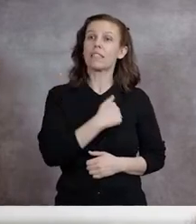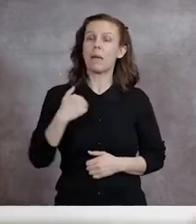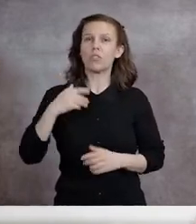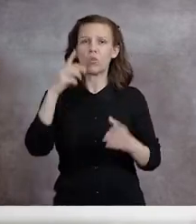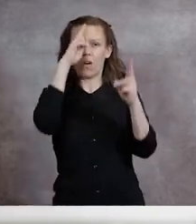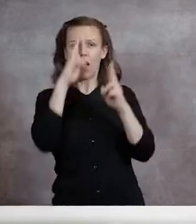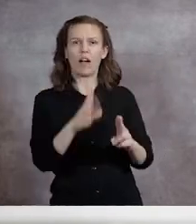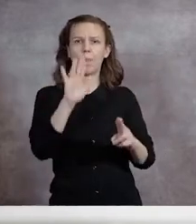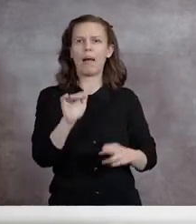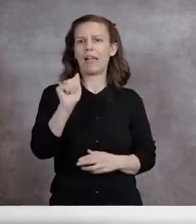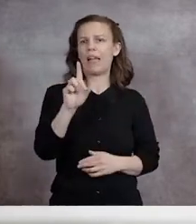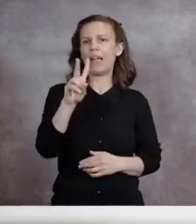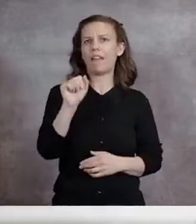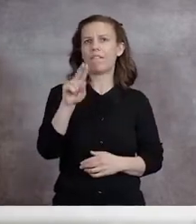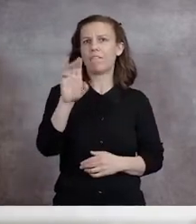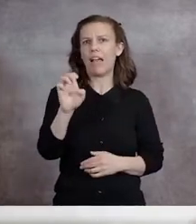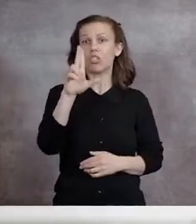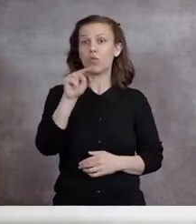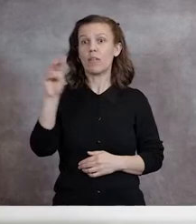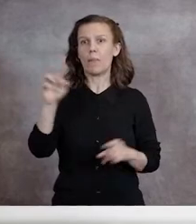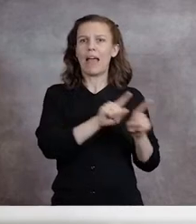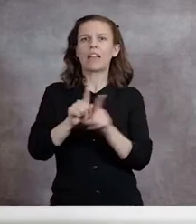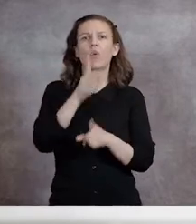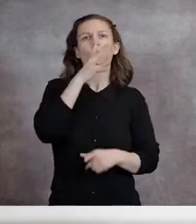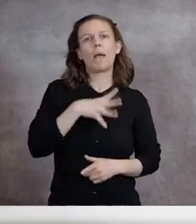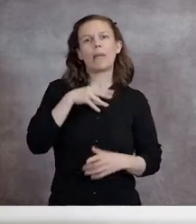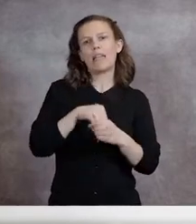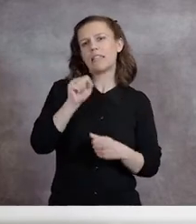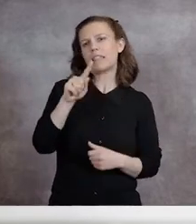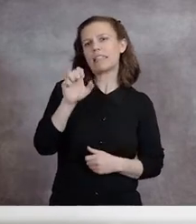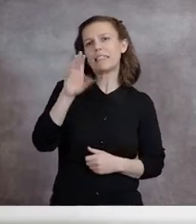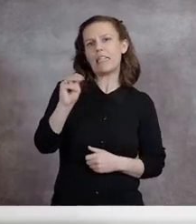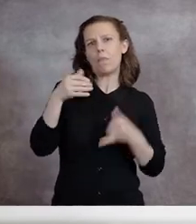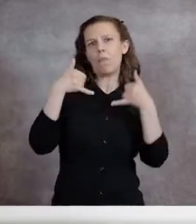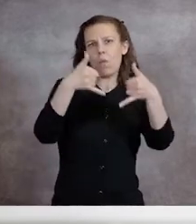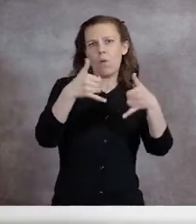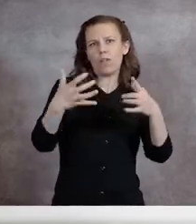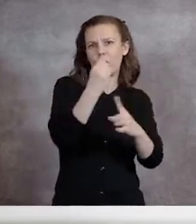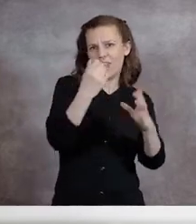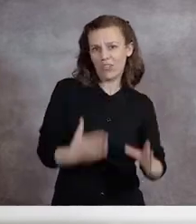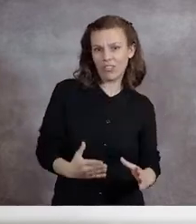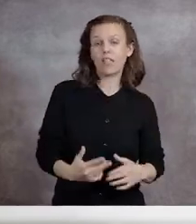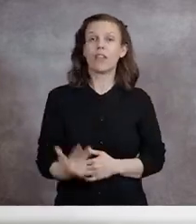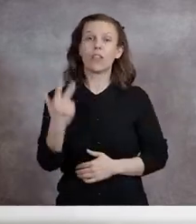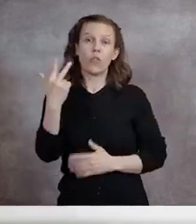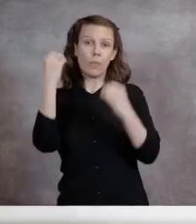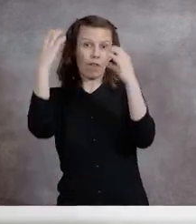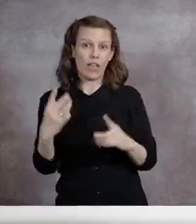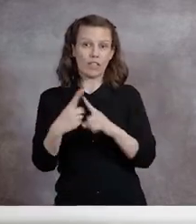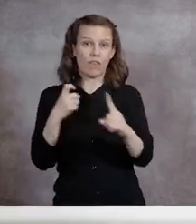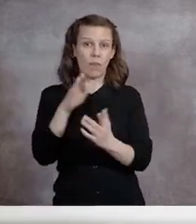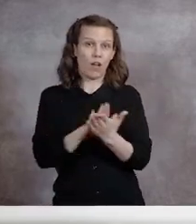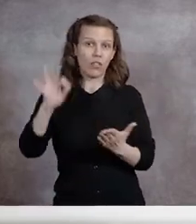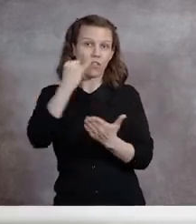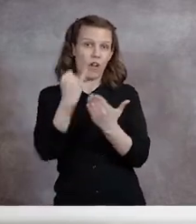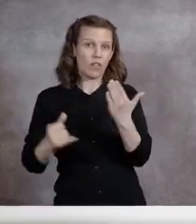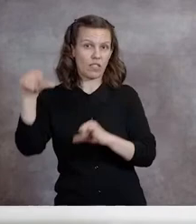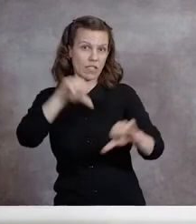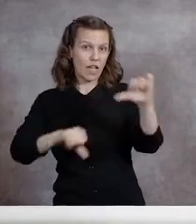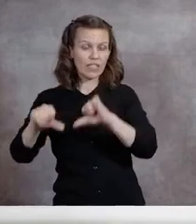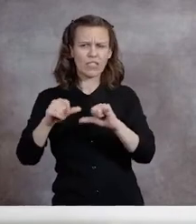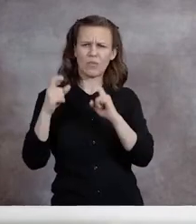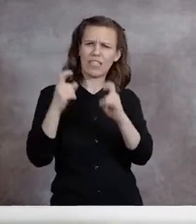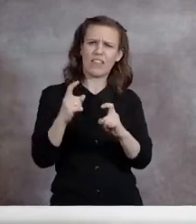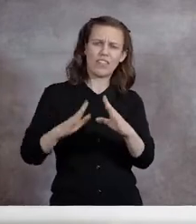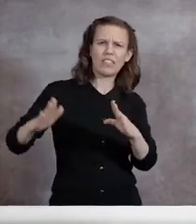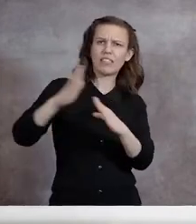UNM as Women in STEM Award winners, and three professors in the College of Arts and Sciences were given one of our highest